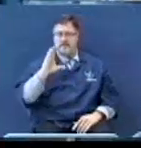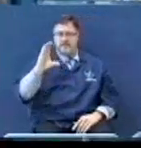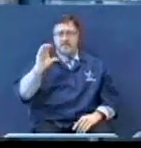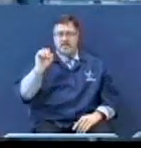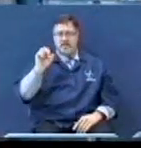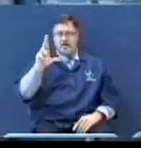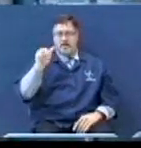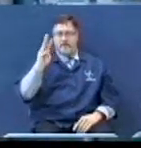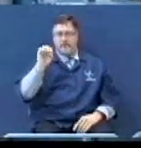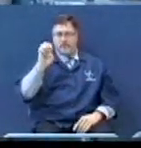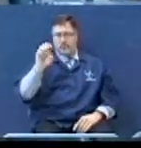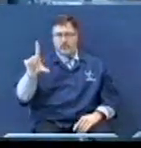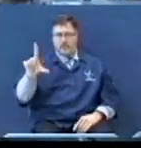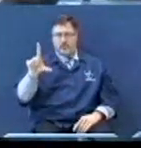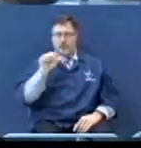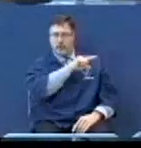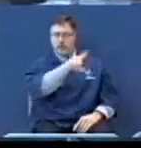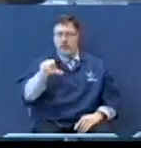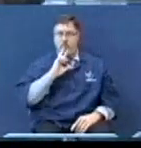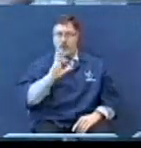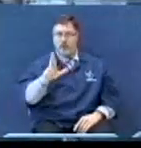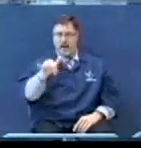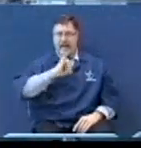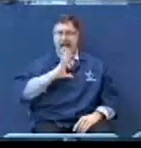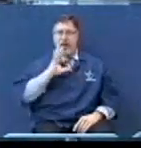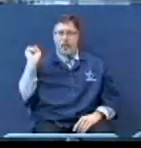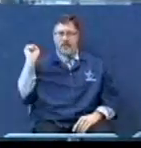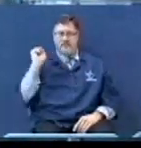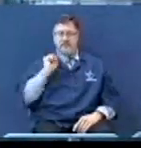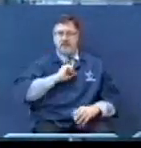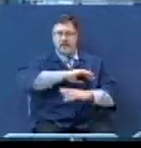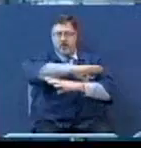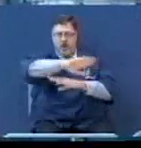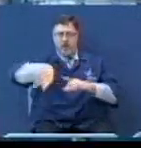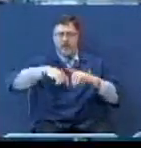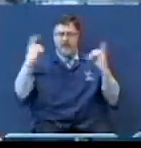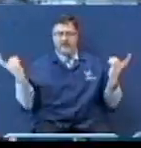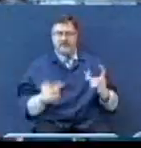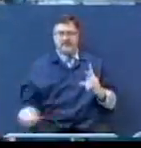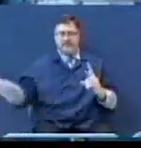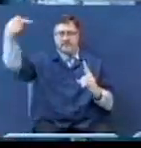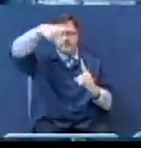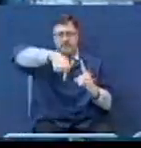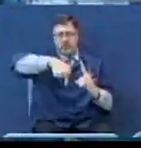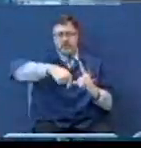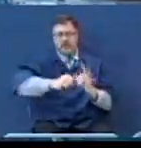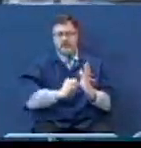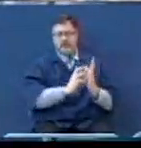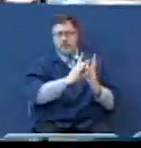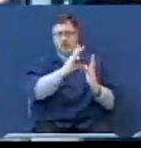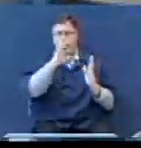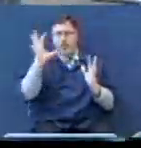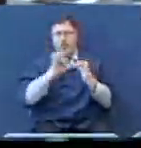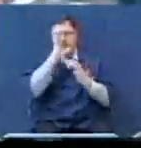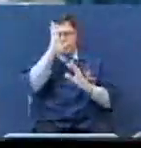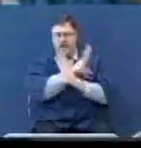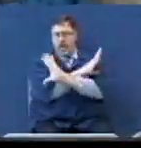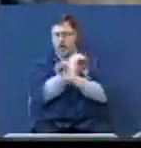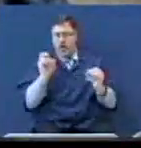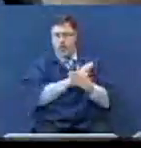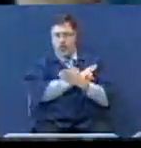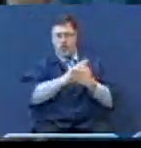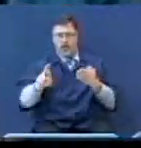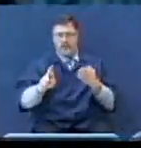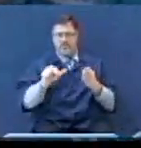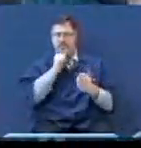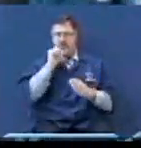You are the criminal. I was the criminal. All had sinned and come short of the glory of God. There is none righteous, no